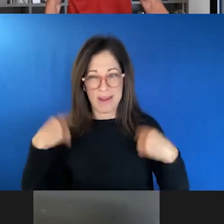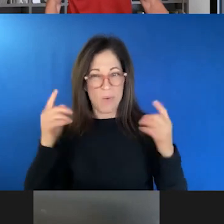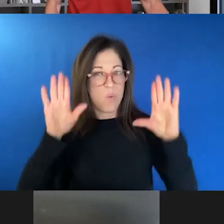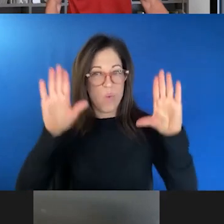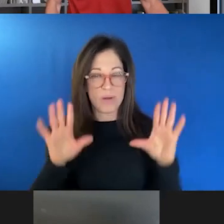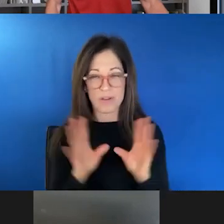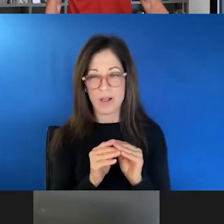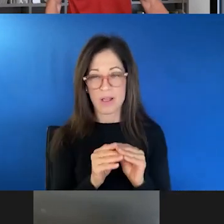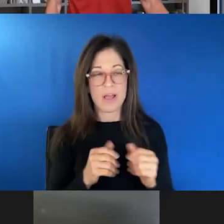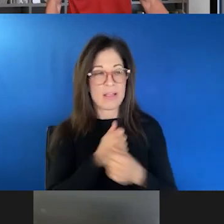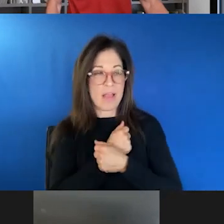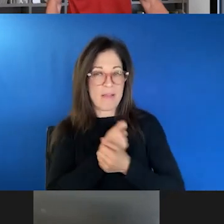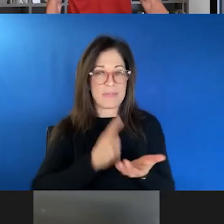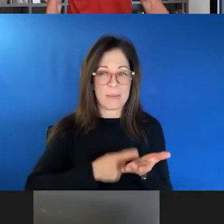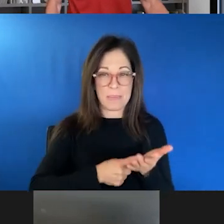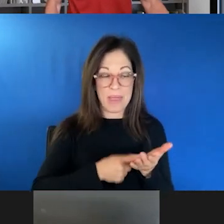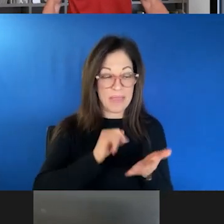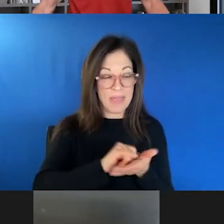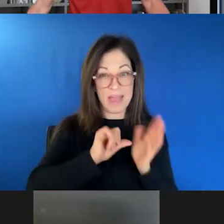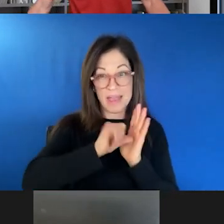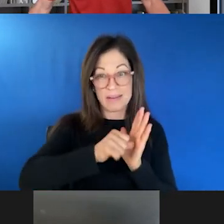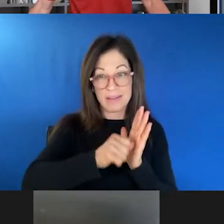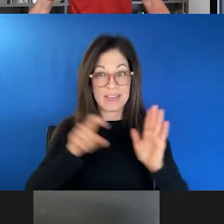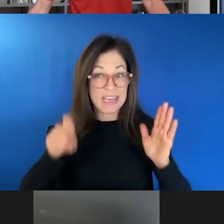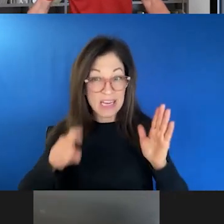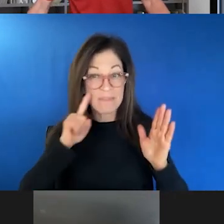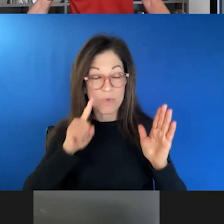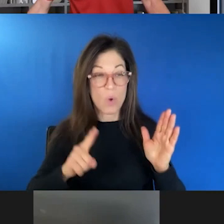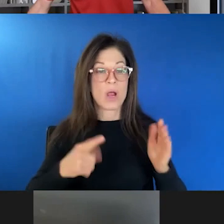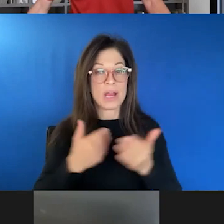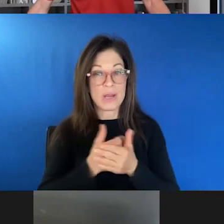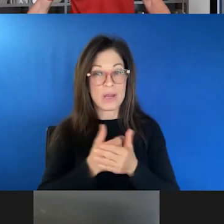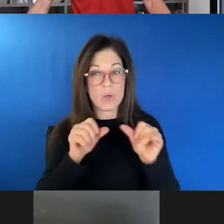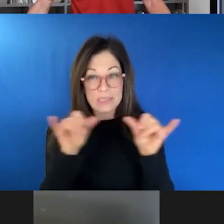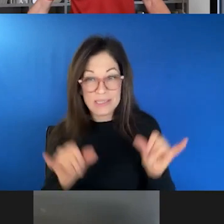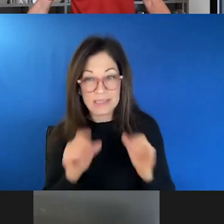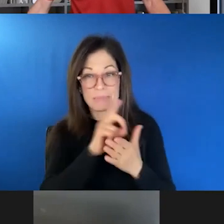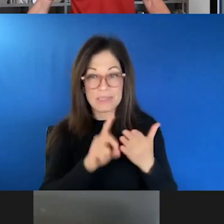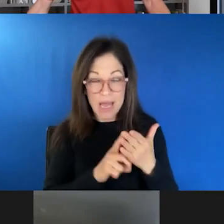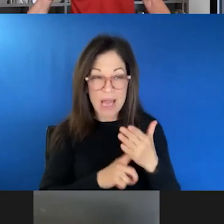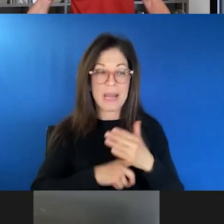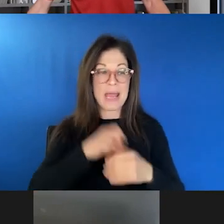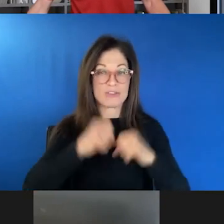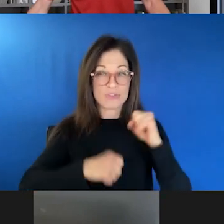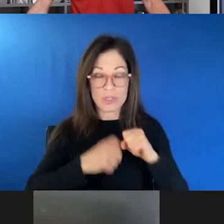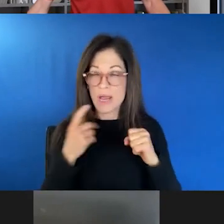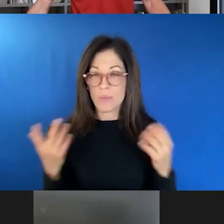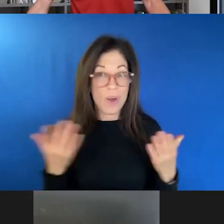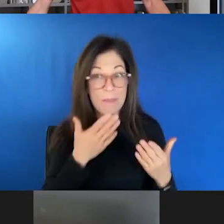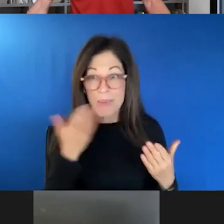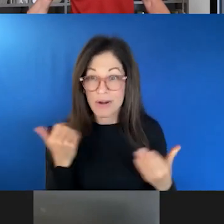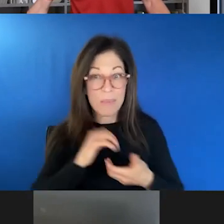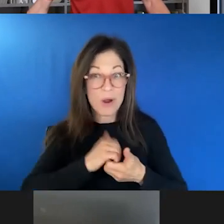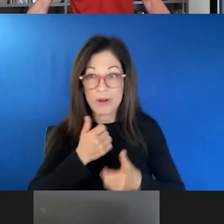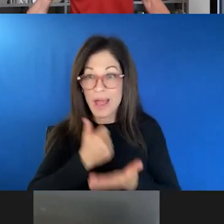The debate highlighted, you know, the need for infrastructure, the need for system design, and what better partner to help you with that than Medicaid,